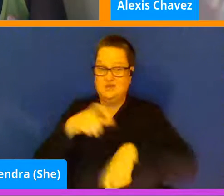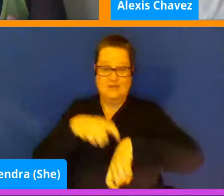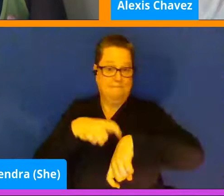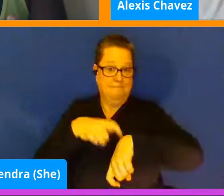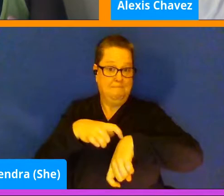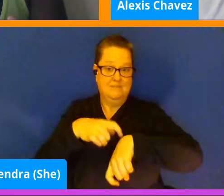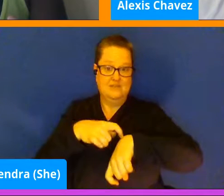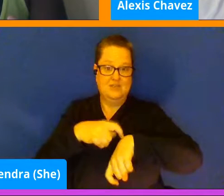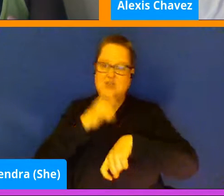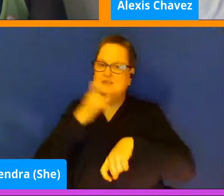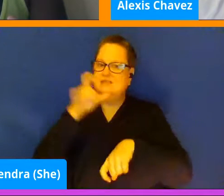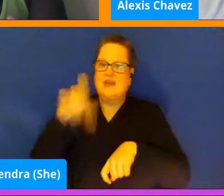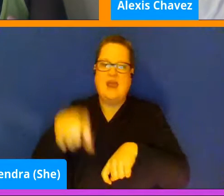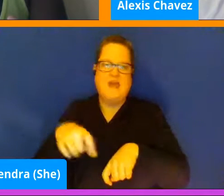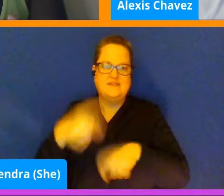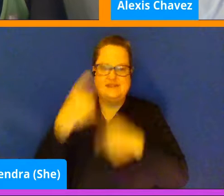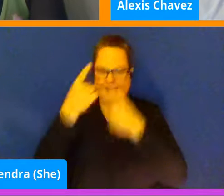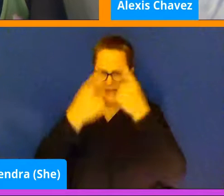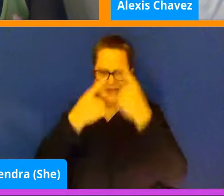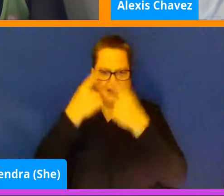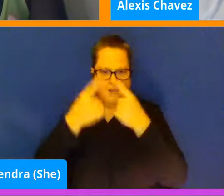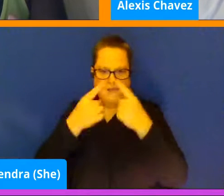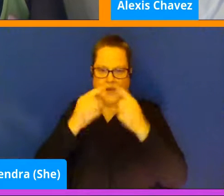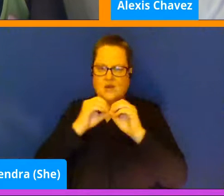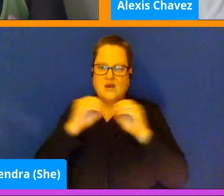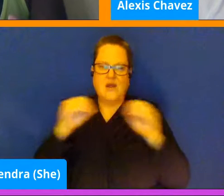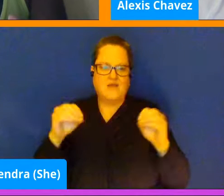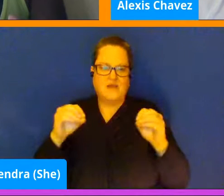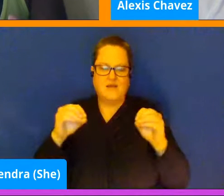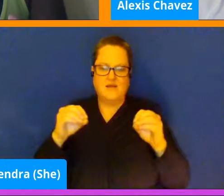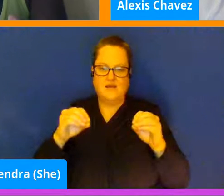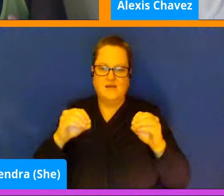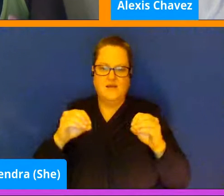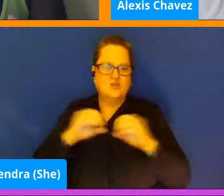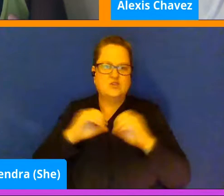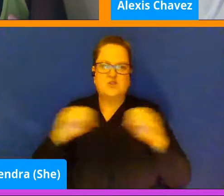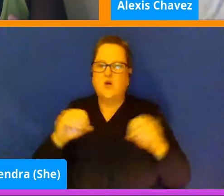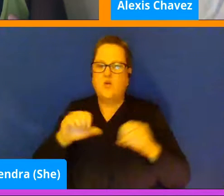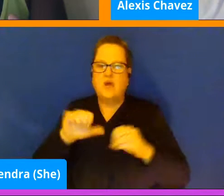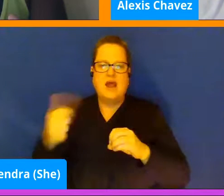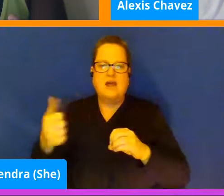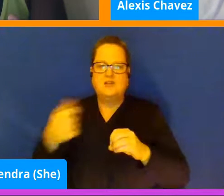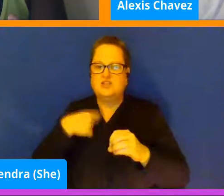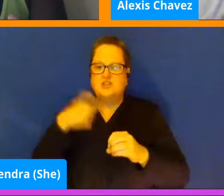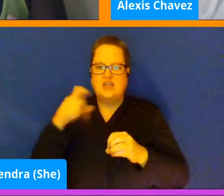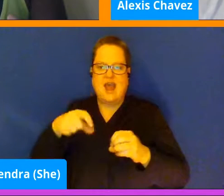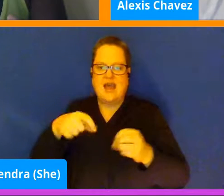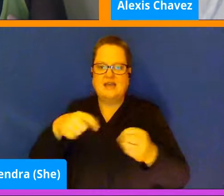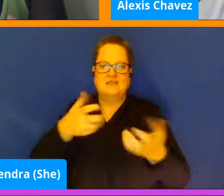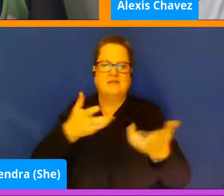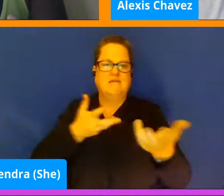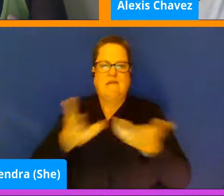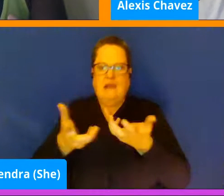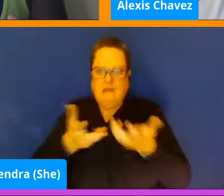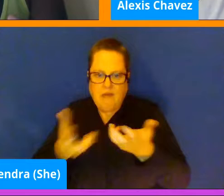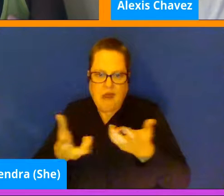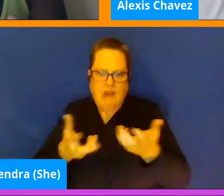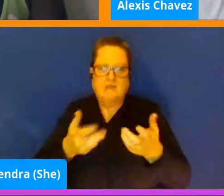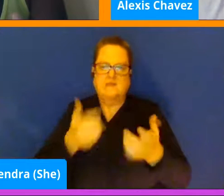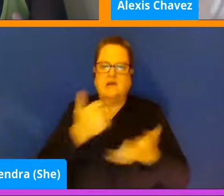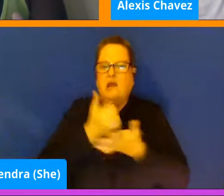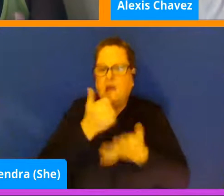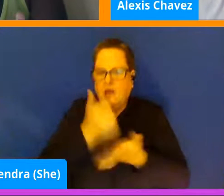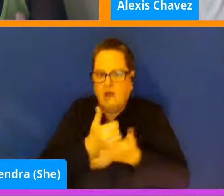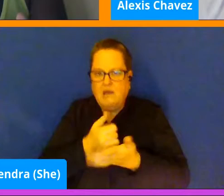didn't have to think about anything else in the world. There was nobody else that she had to interact with or help or deal with. There was